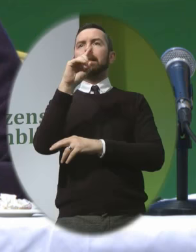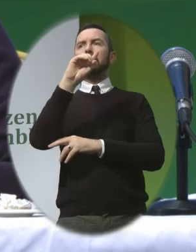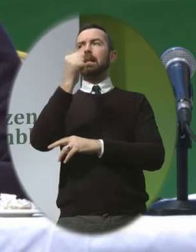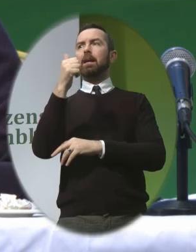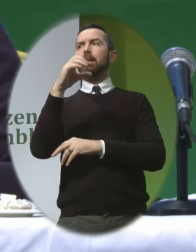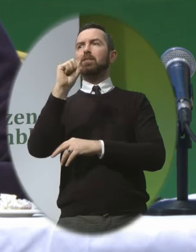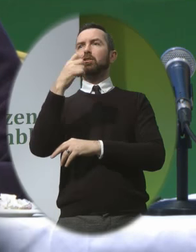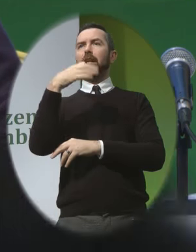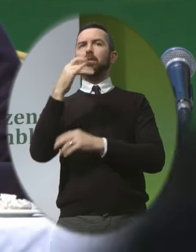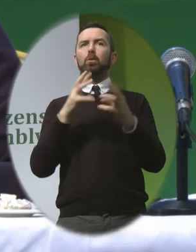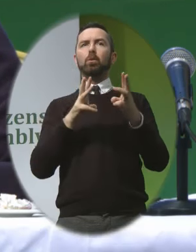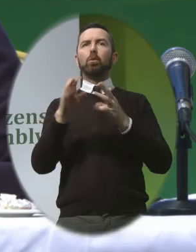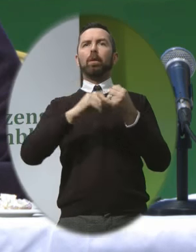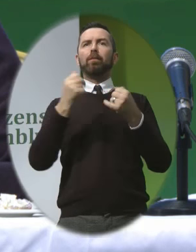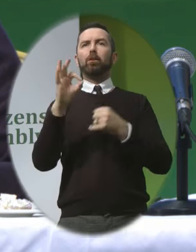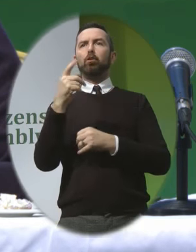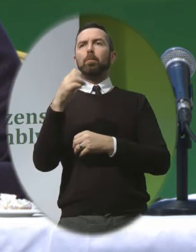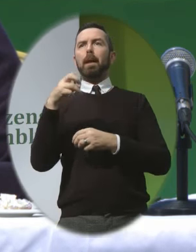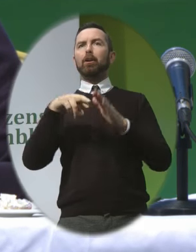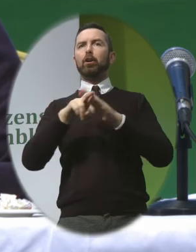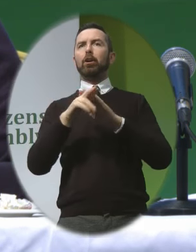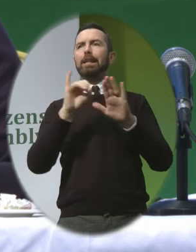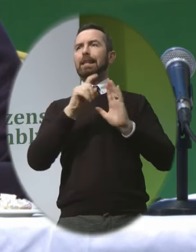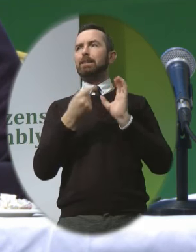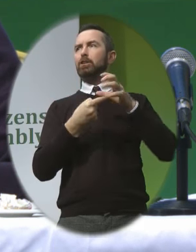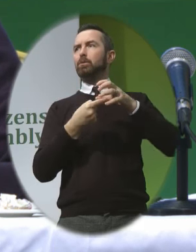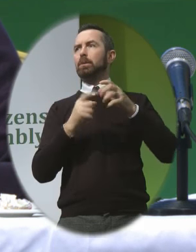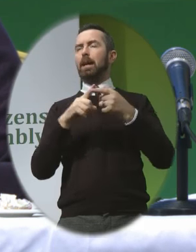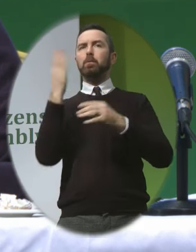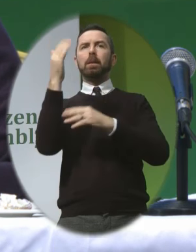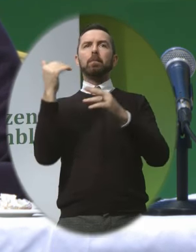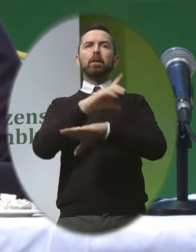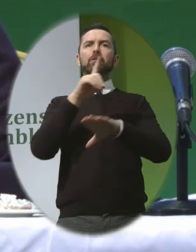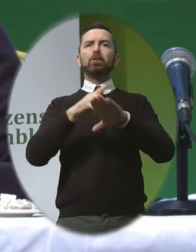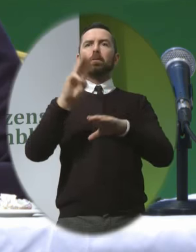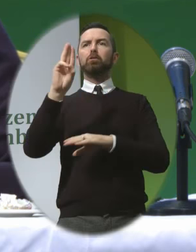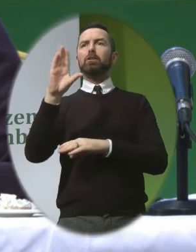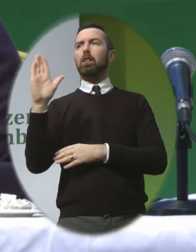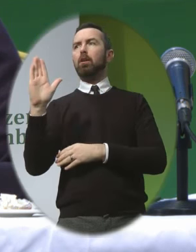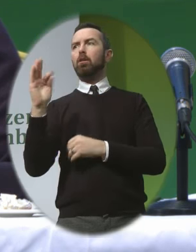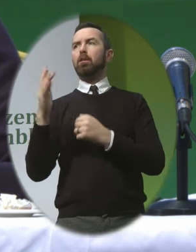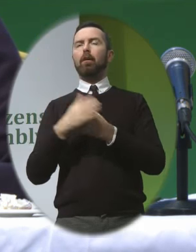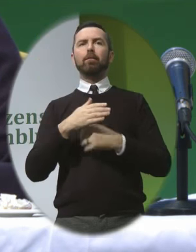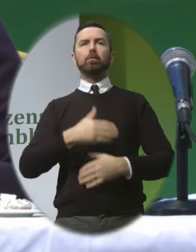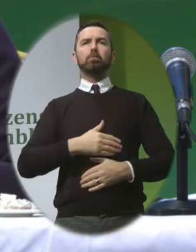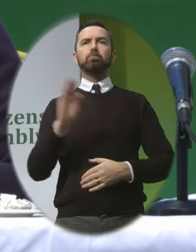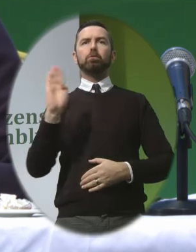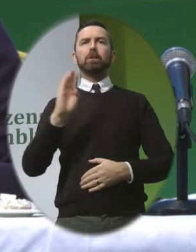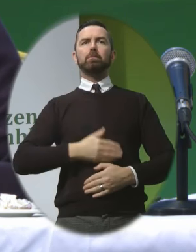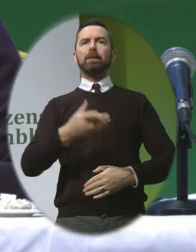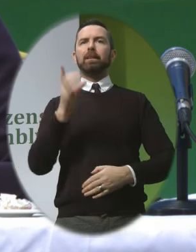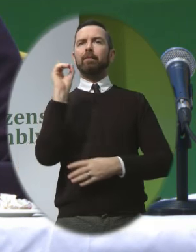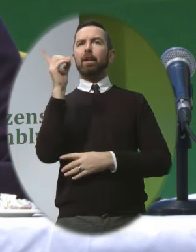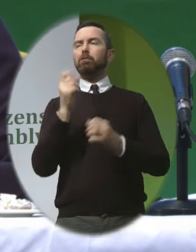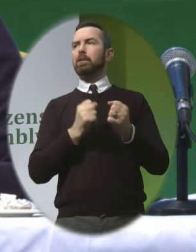for the Guttmacher Institute And the presentation by Dr Patricia Lore From the British Pregnancy Advisory Service Both of whom